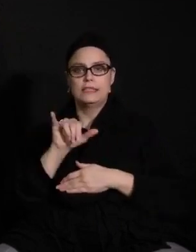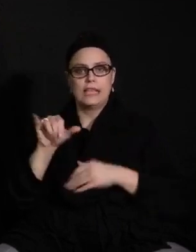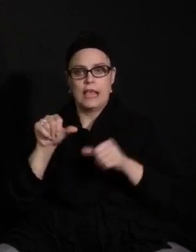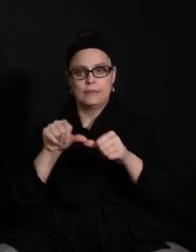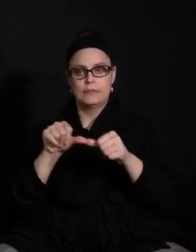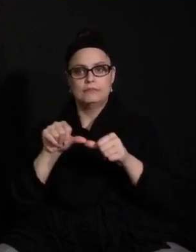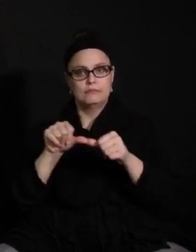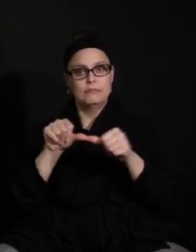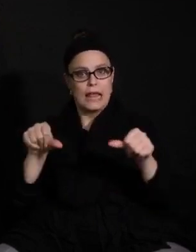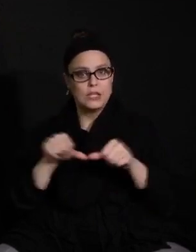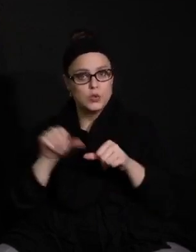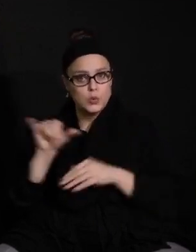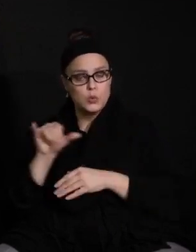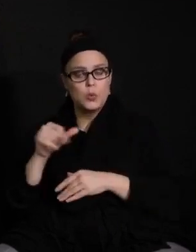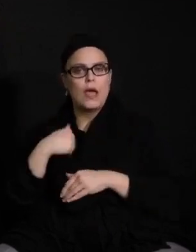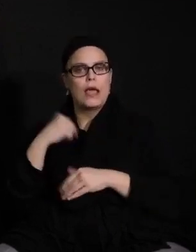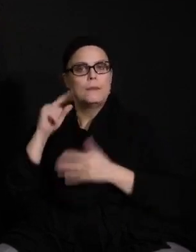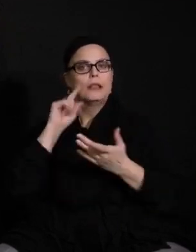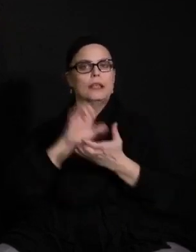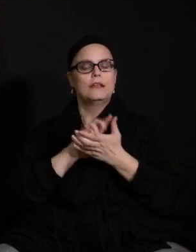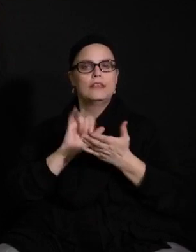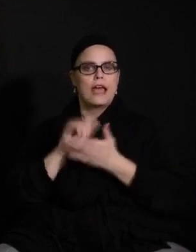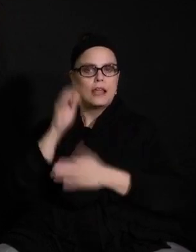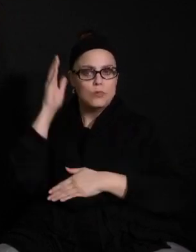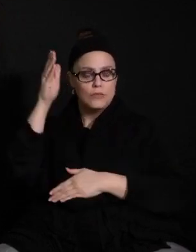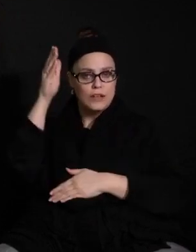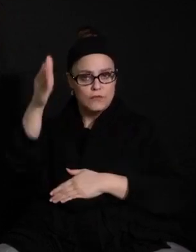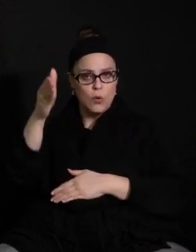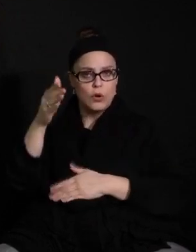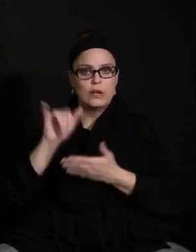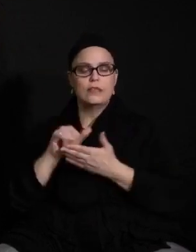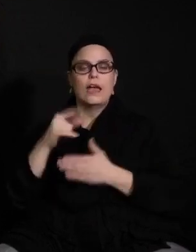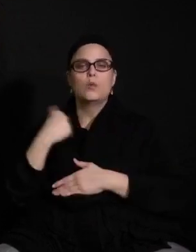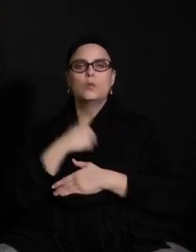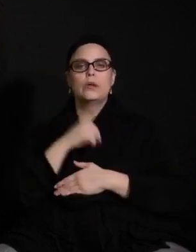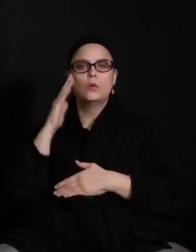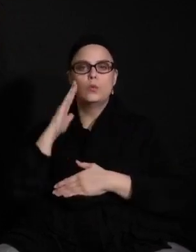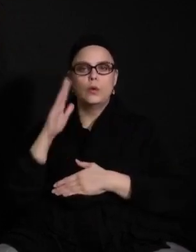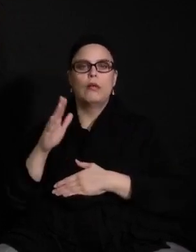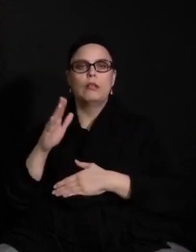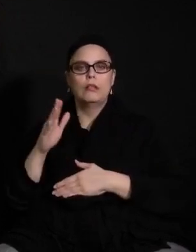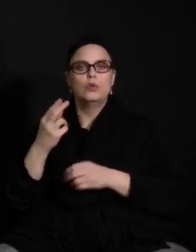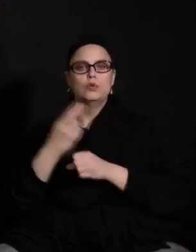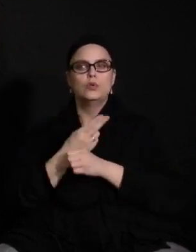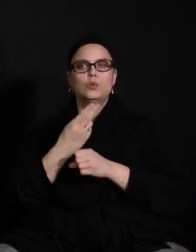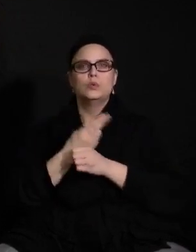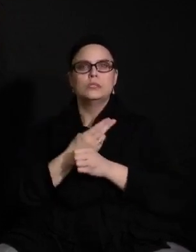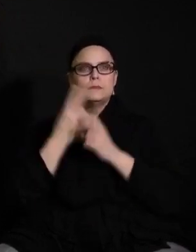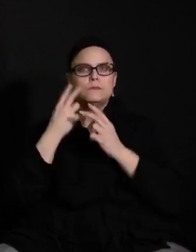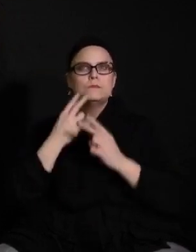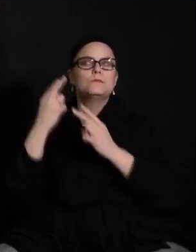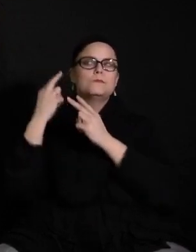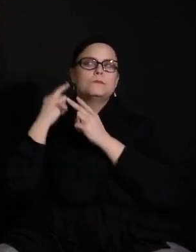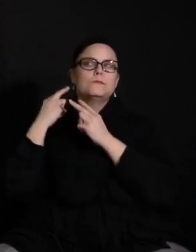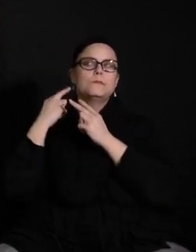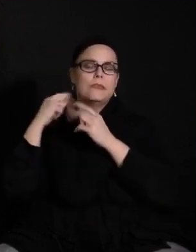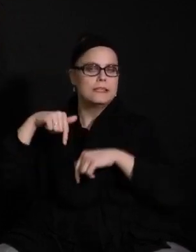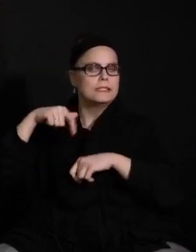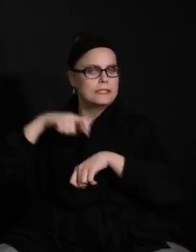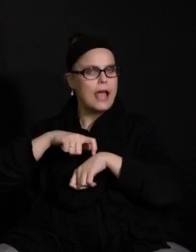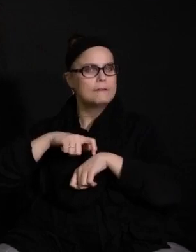I do believe moving forward that, you know, we will continue to draw on this time and learn from it.